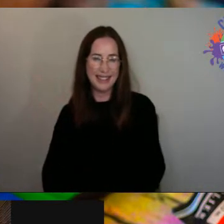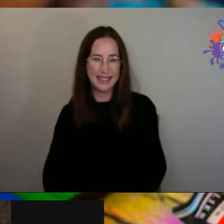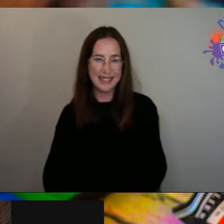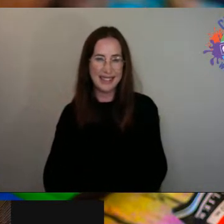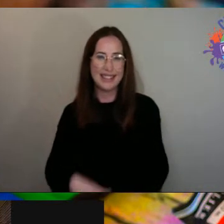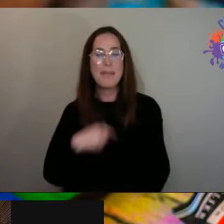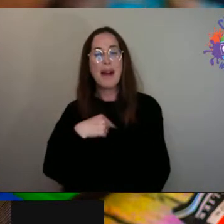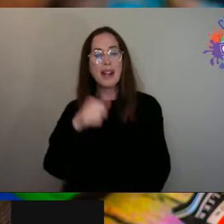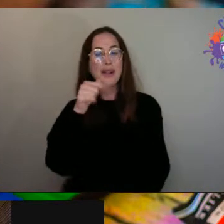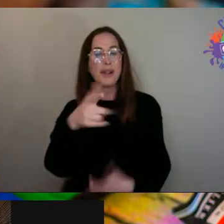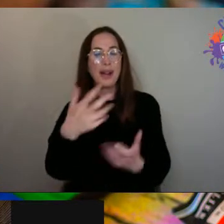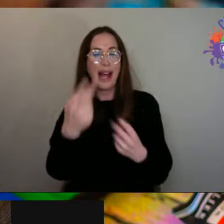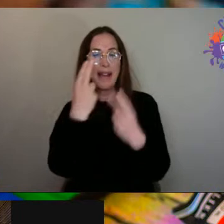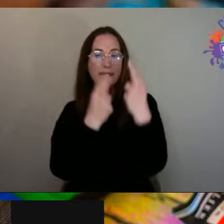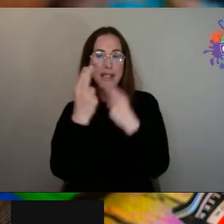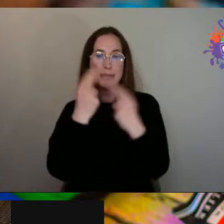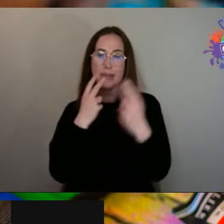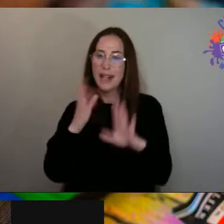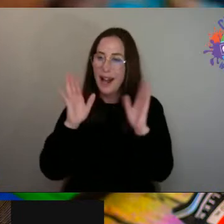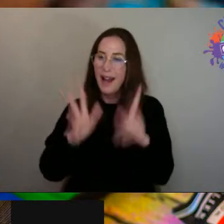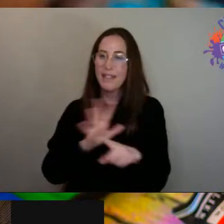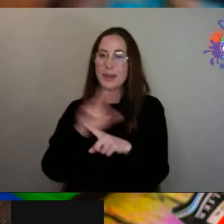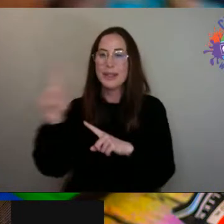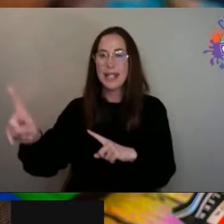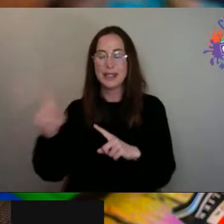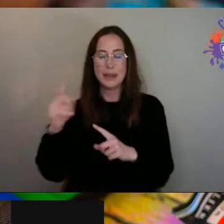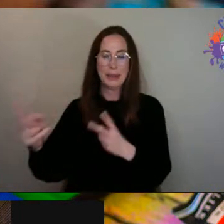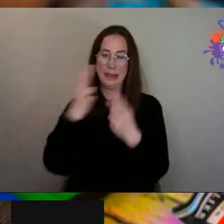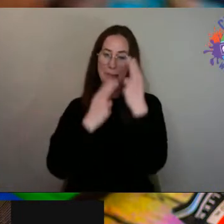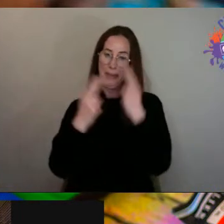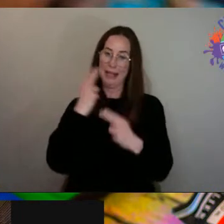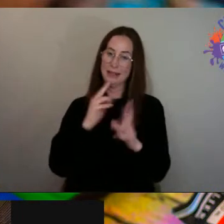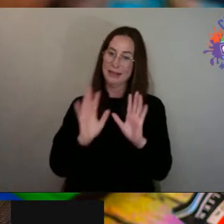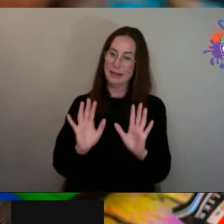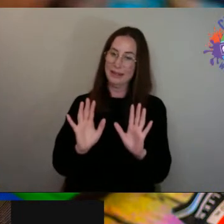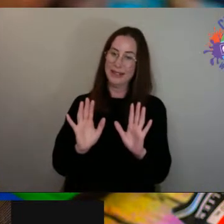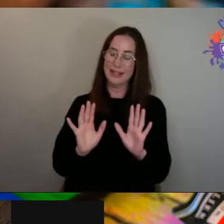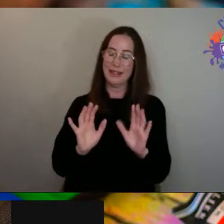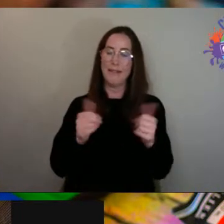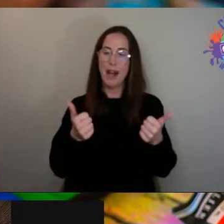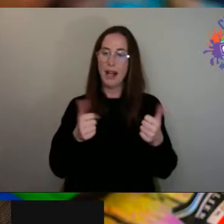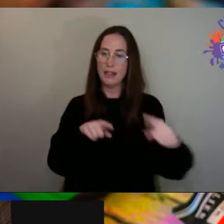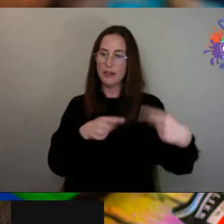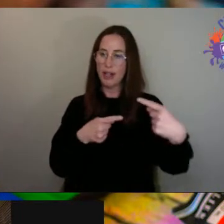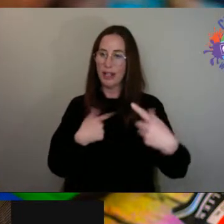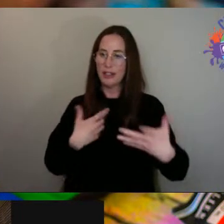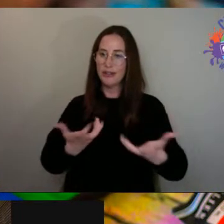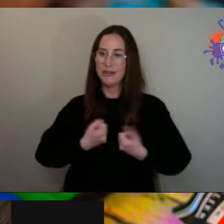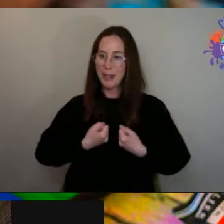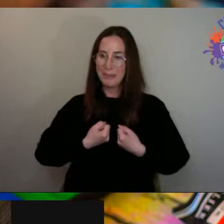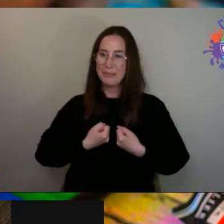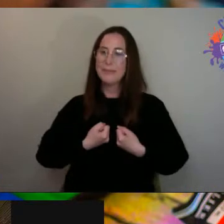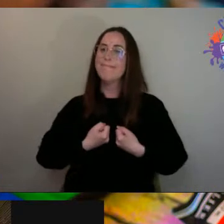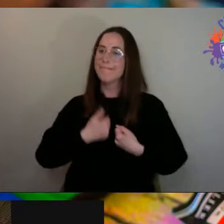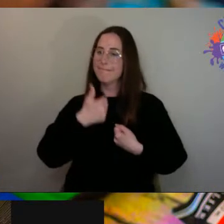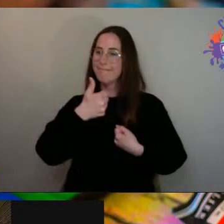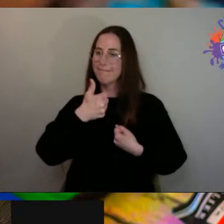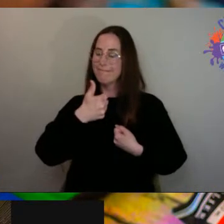you have face paints. You're going to have to come back next week with your face paints. You know that, right? All right. If that's my challenge here for next week, then yeah,